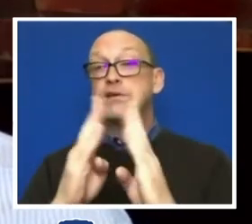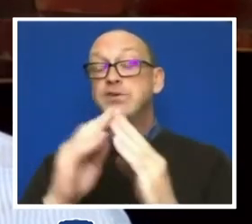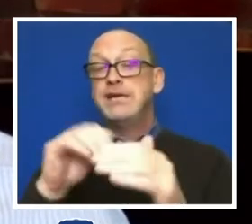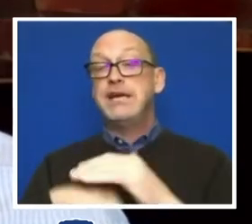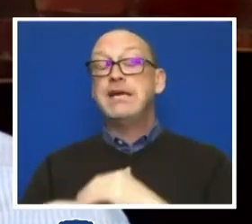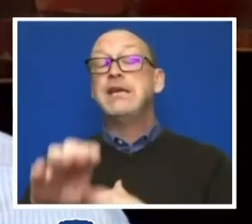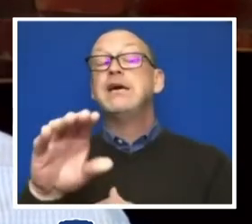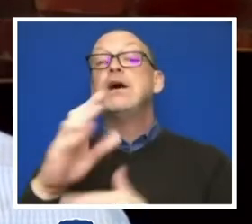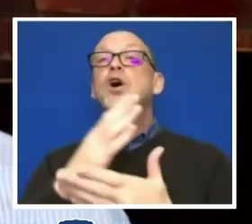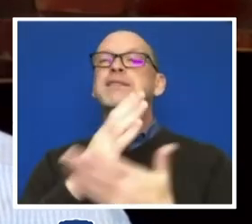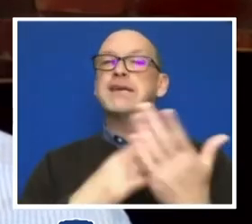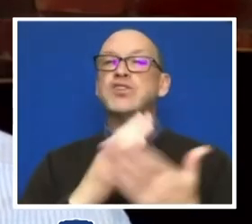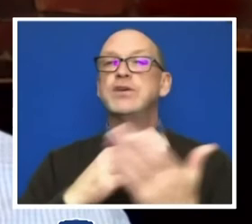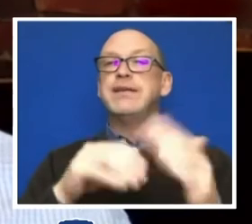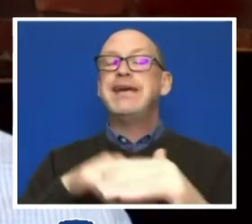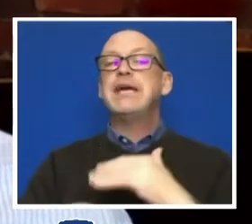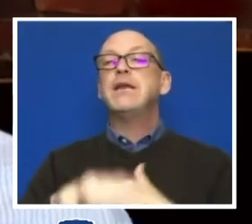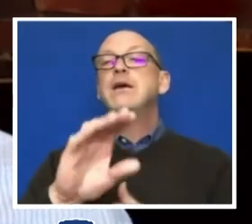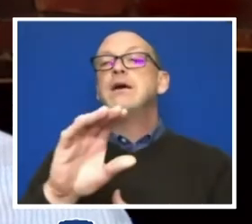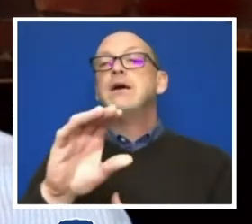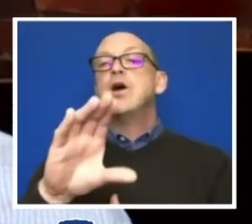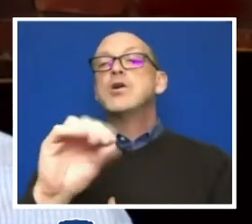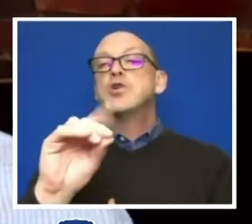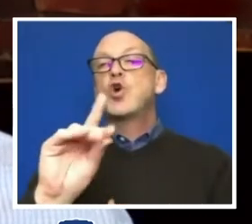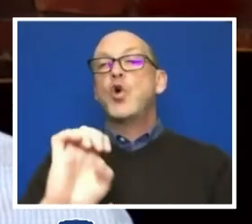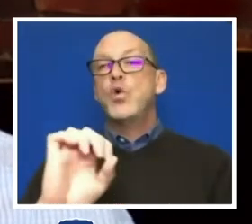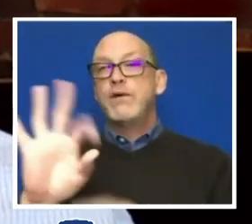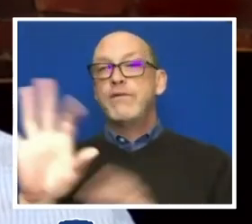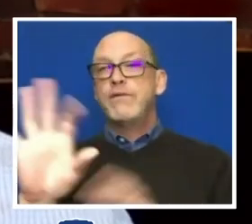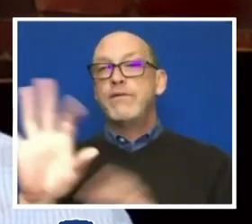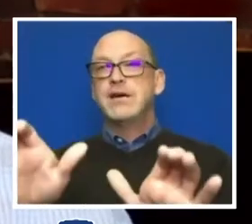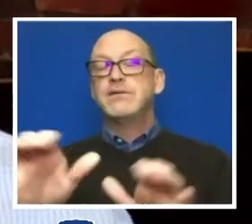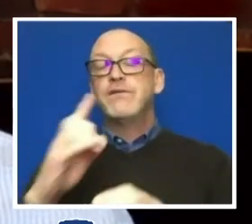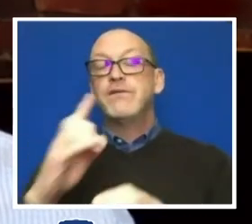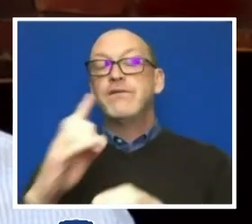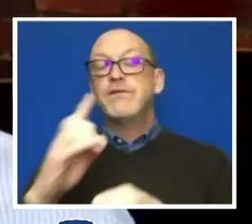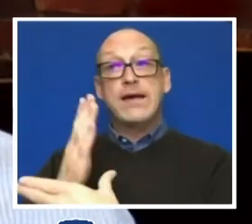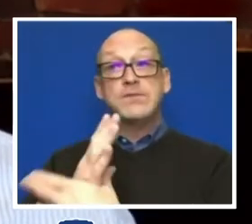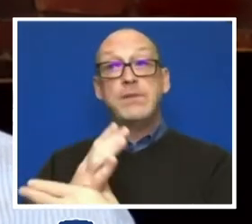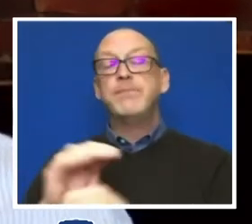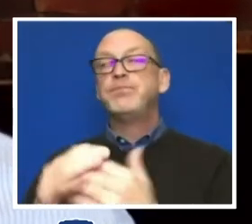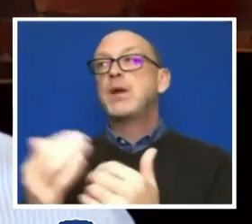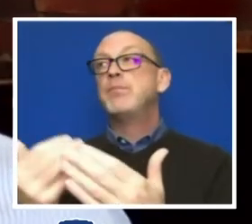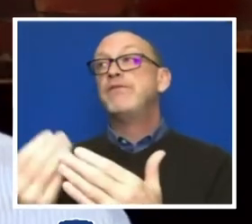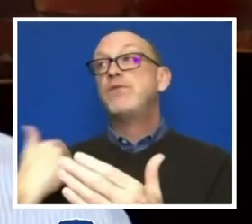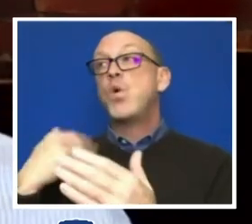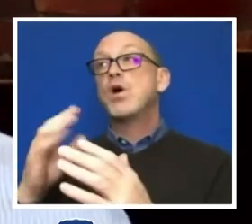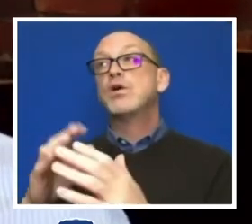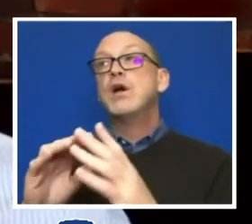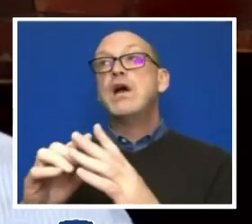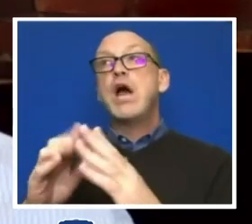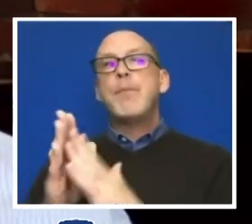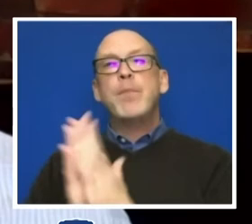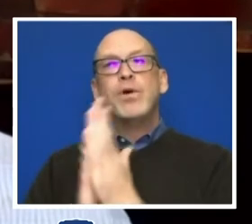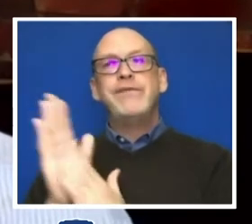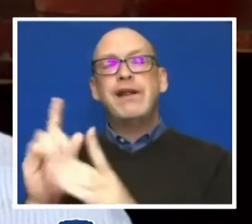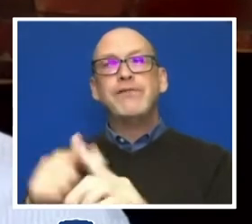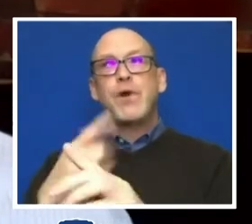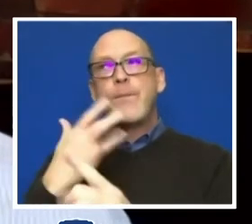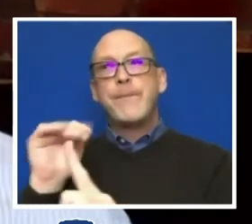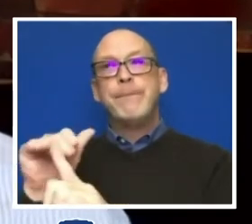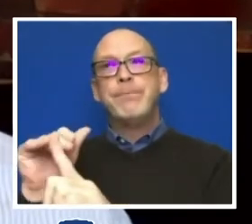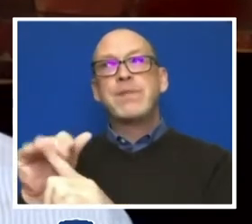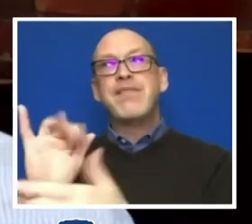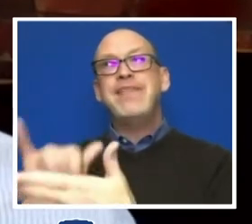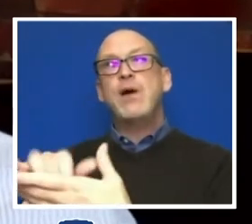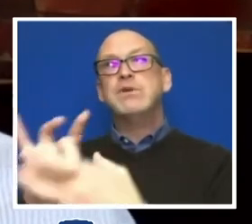discriminatory harassment. Previously, harassment that was motivated by bias had been encompassed under the harassment section,